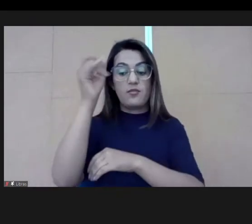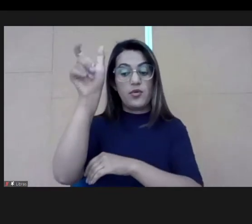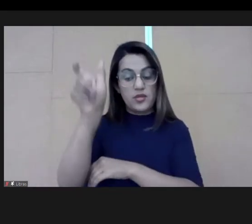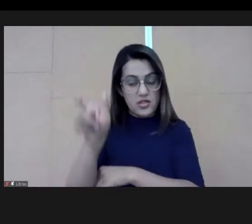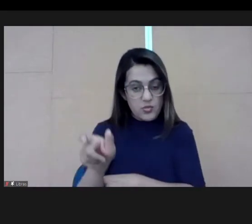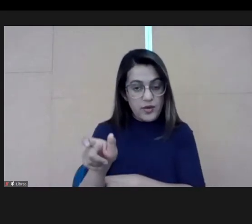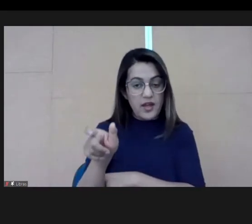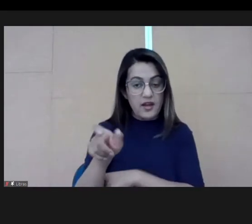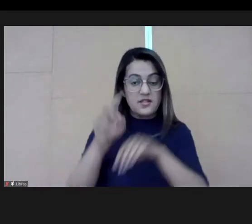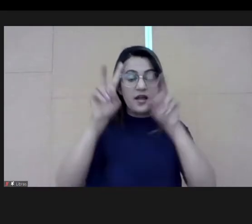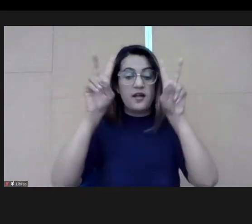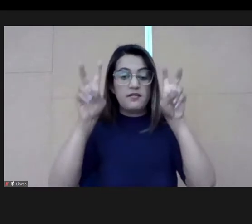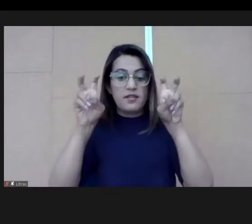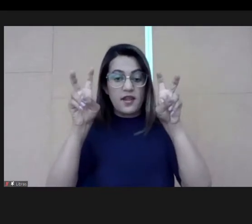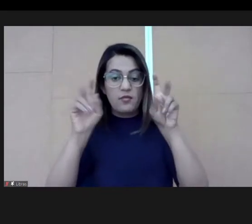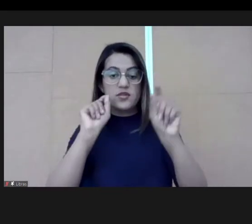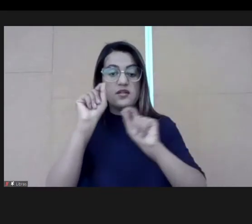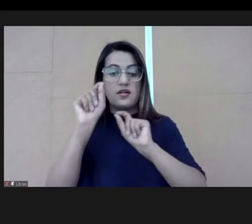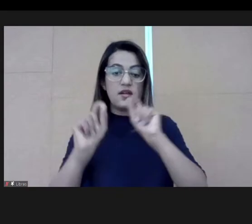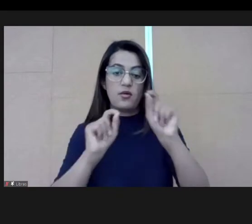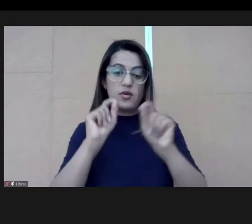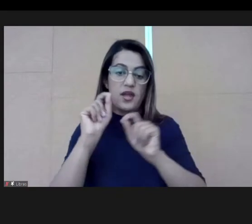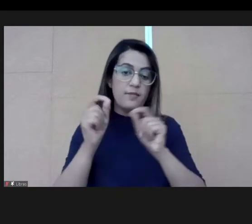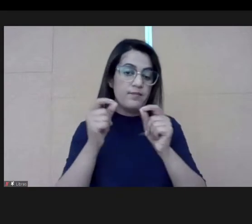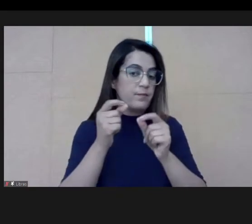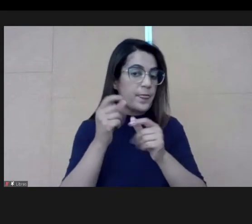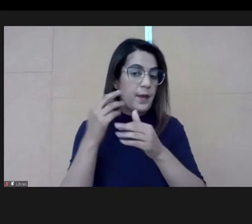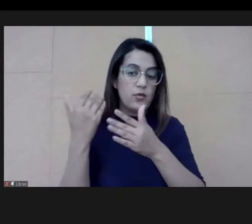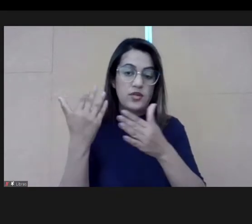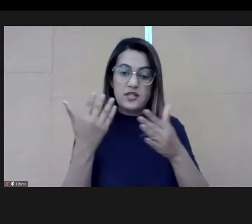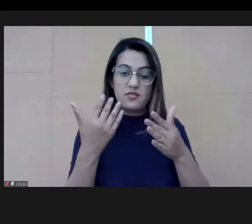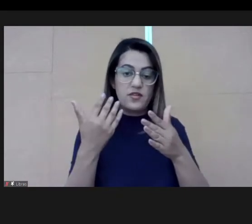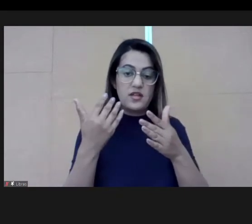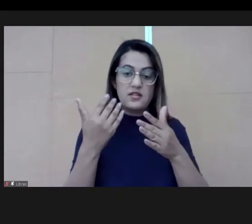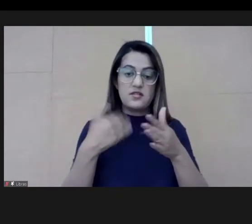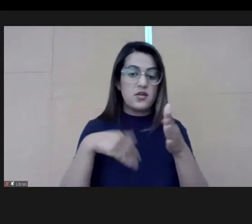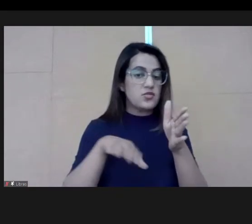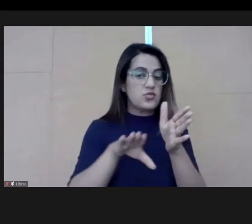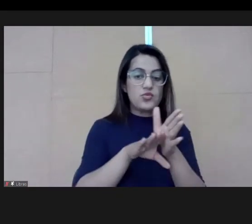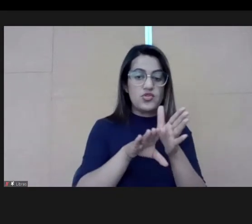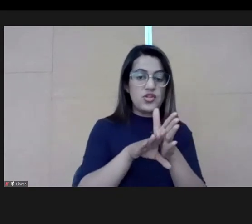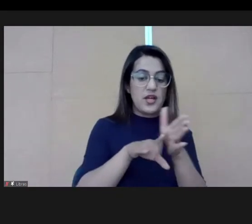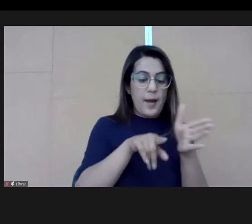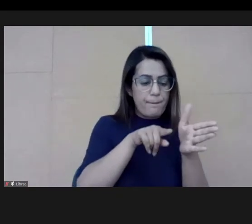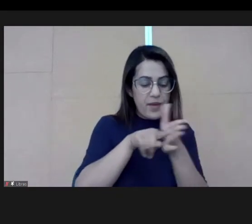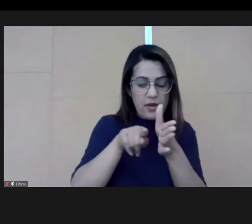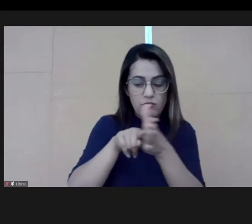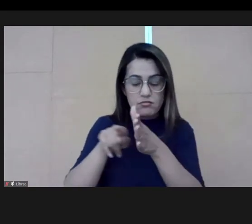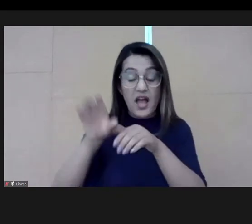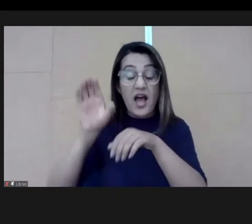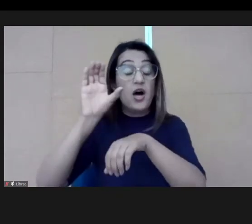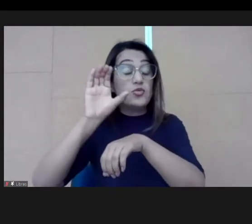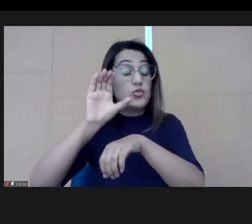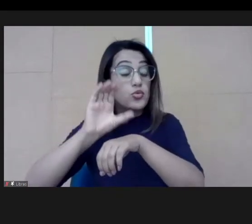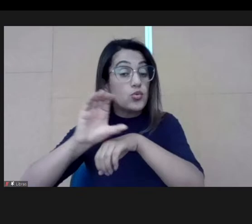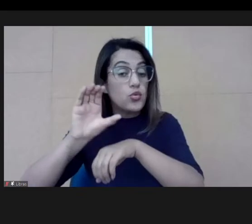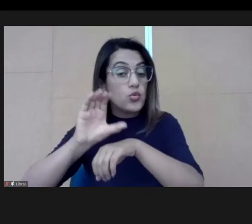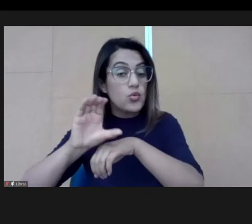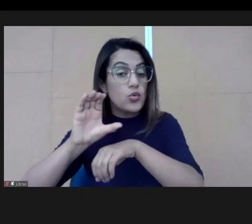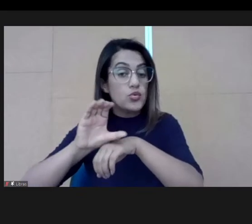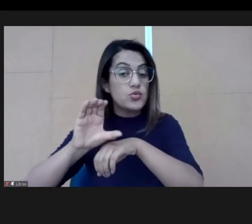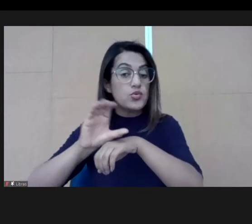and themes that